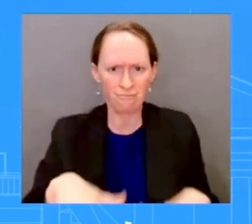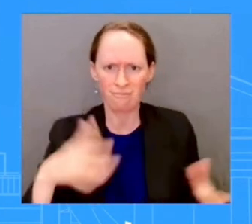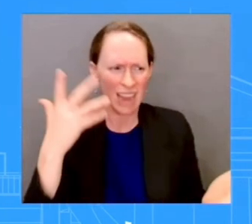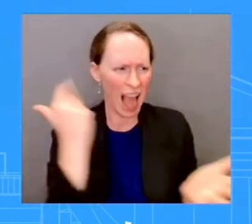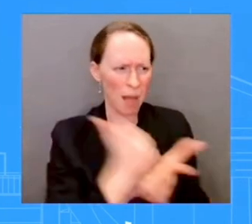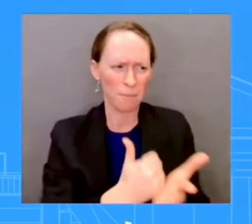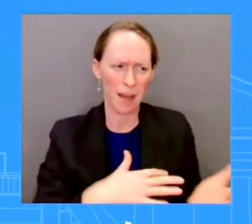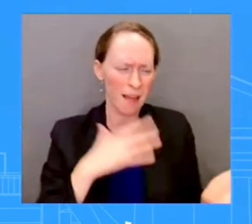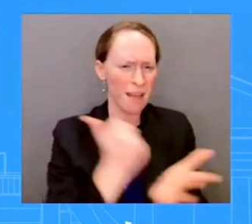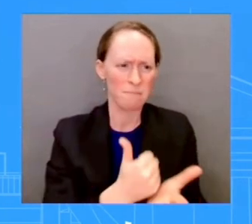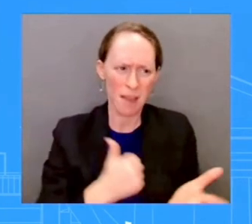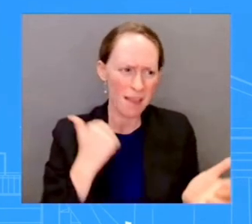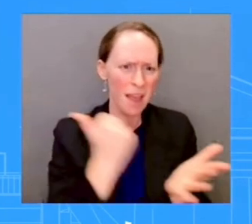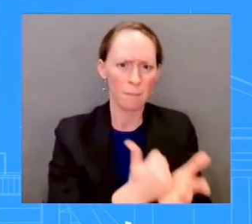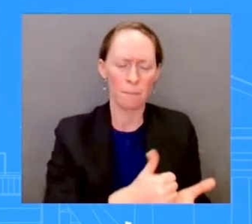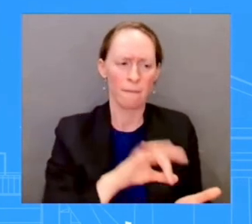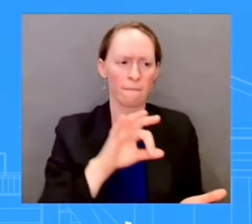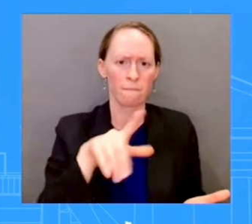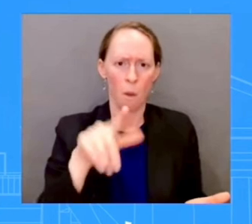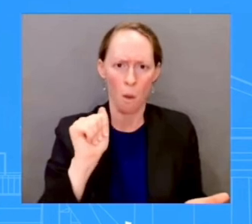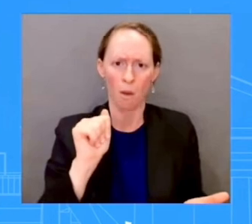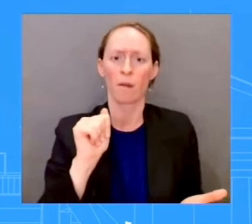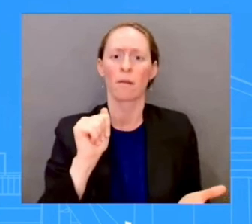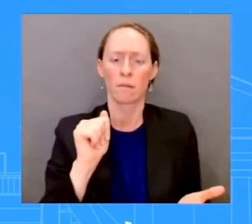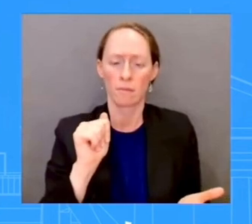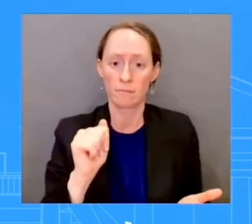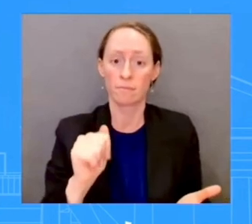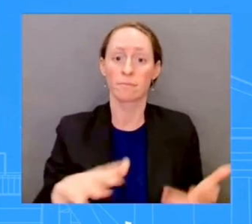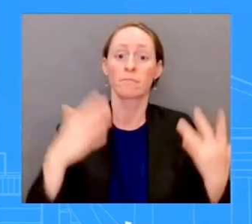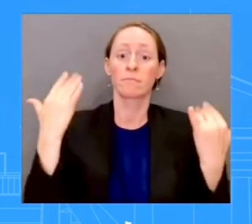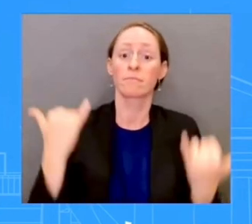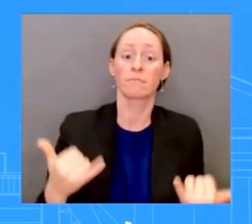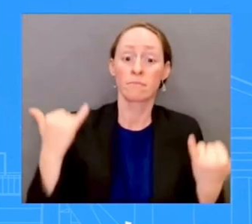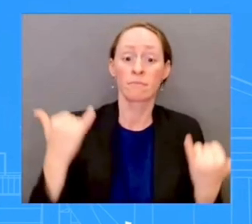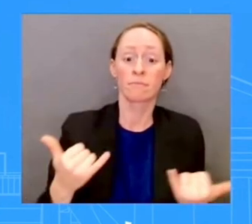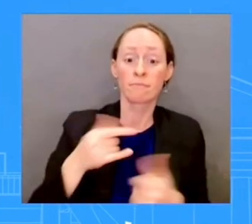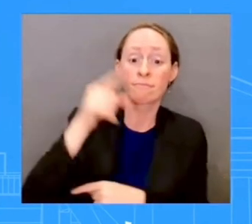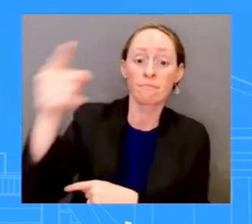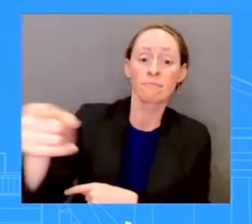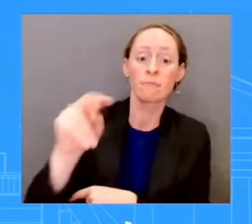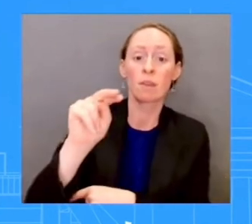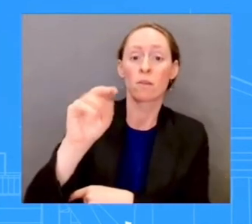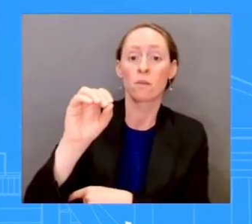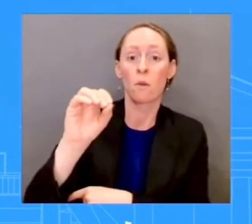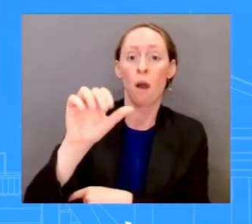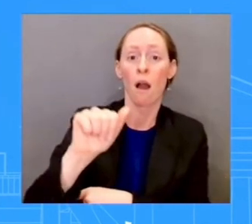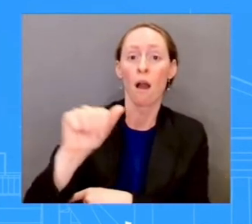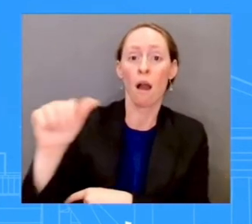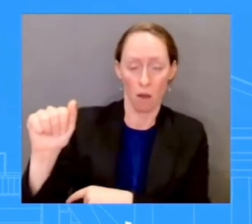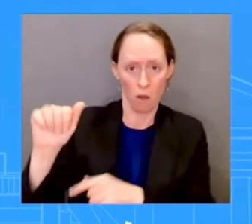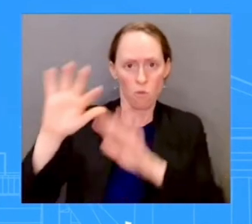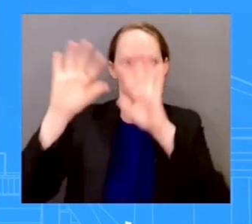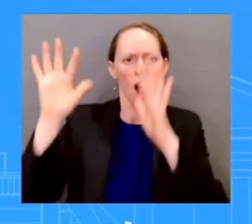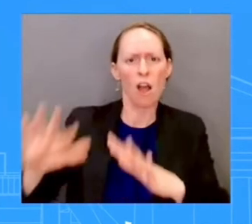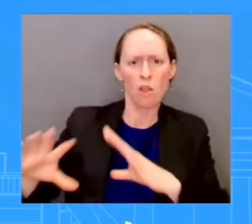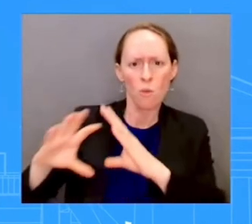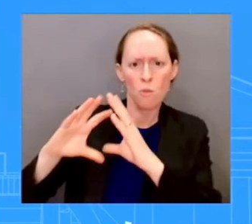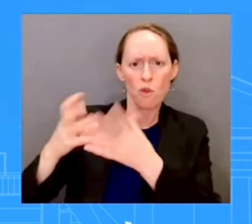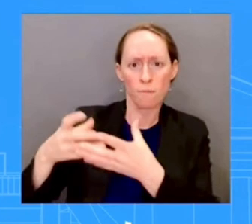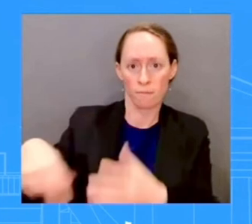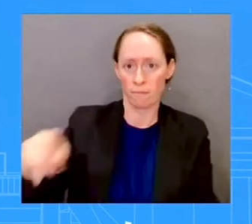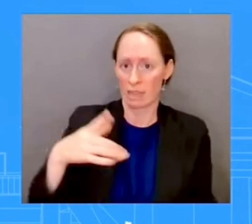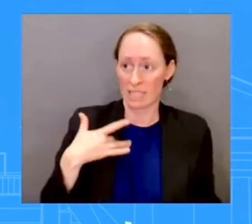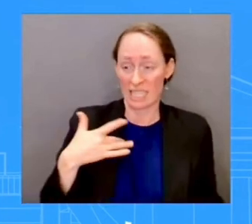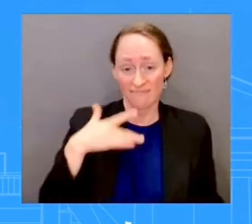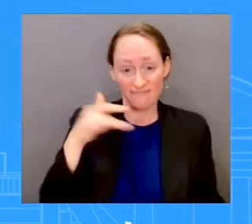So I'm wondering what other actions are being taken proactively to prepare for that. Well, I'll tell you that one of the things we're doing